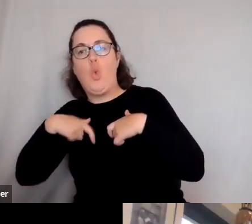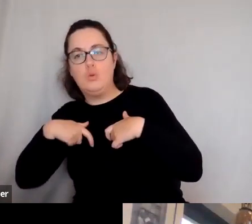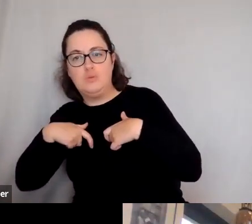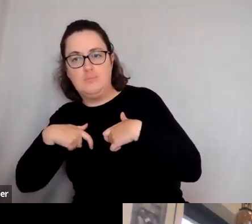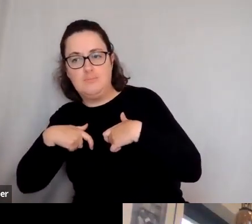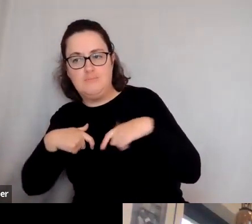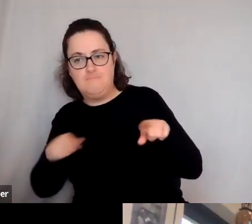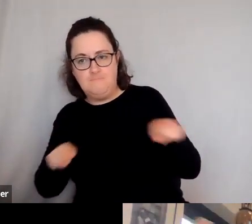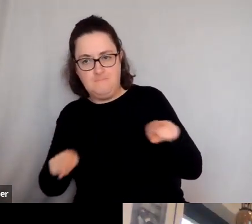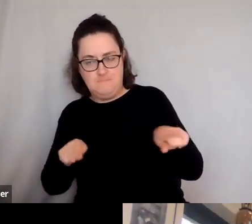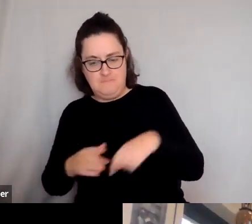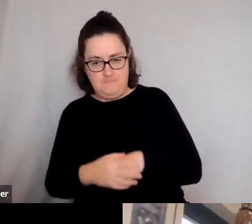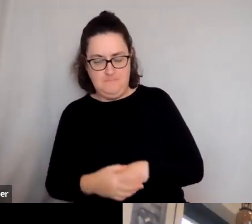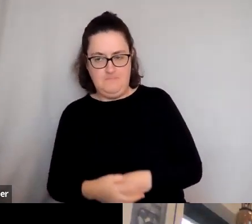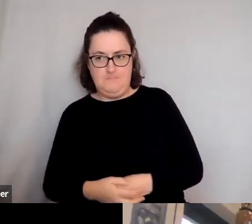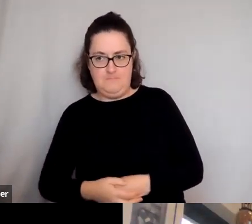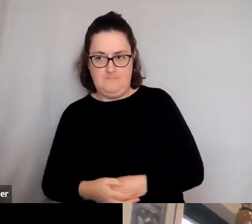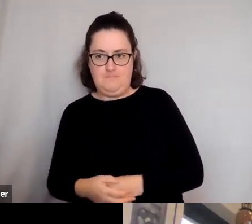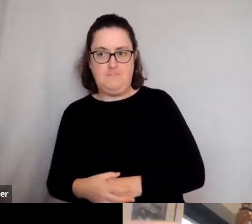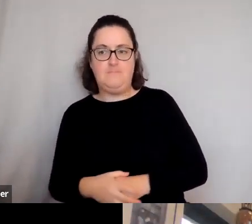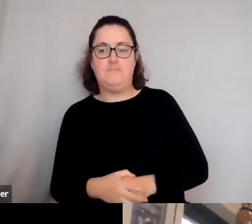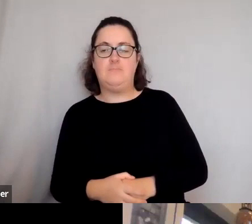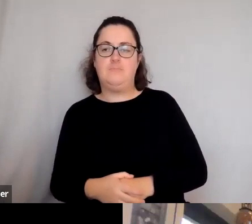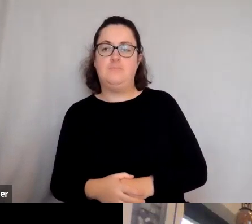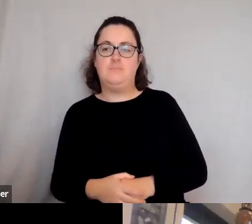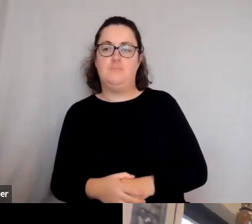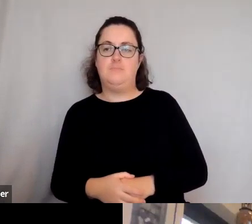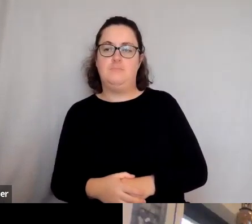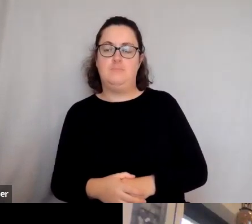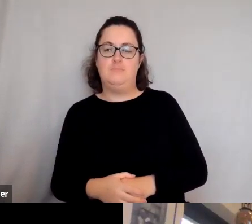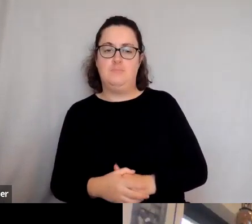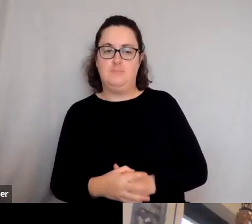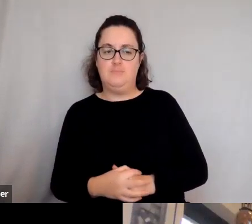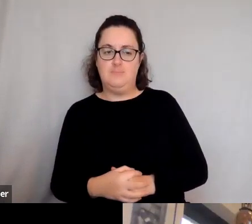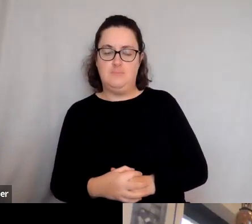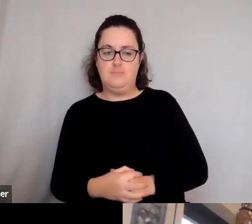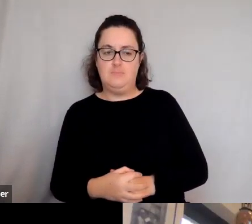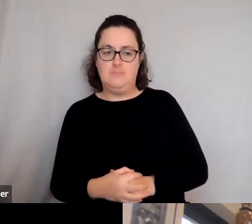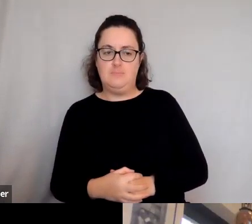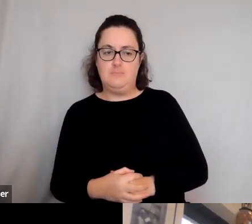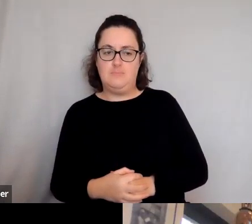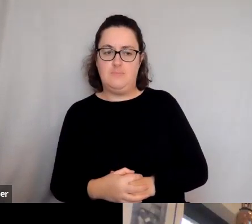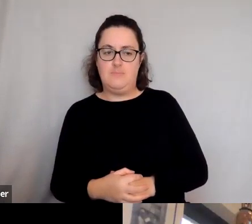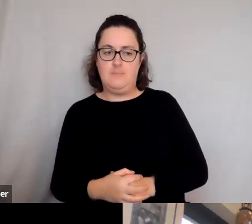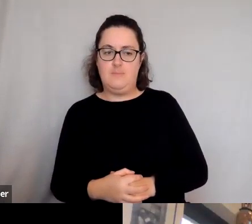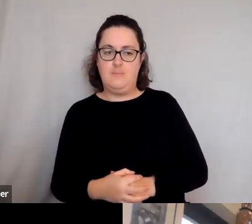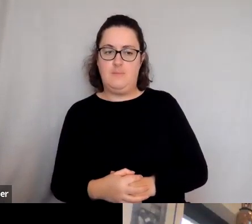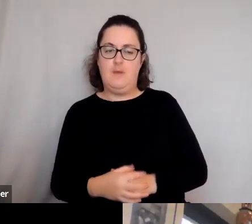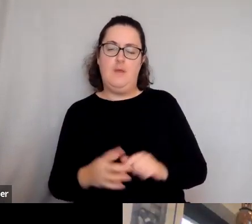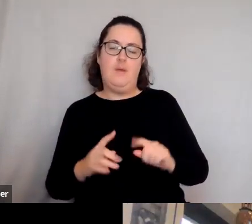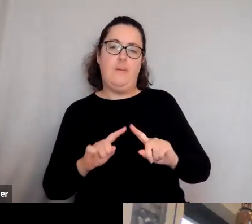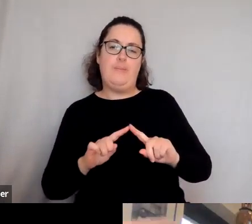And the, the kind of issues about, you know, different